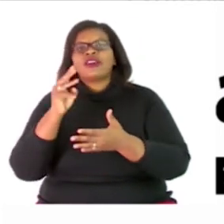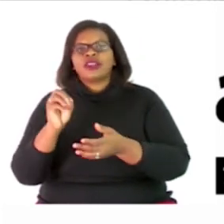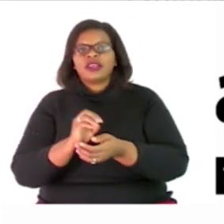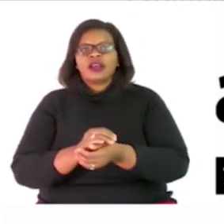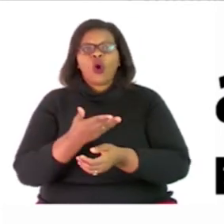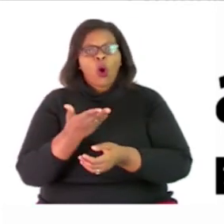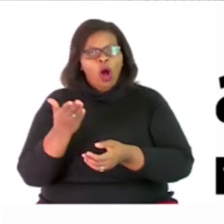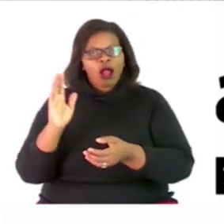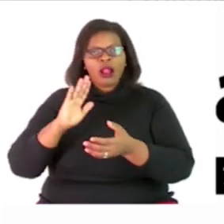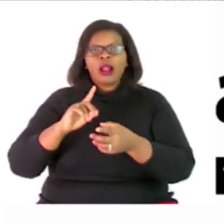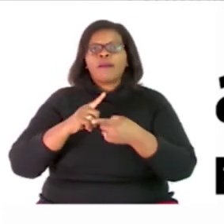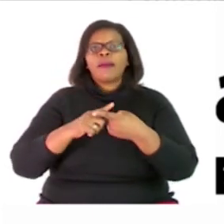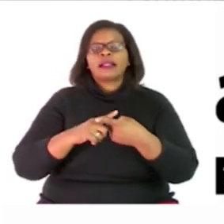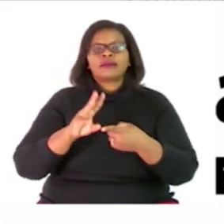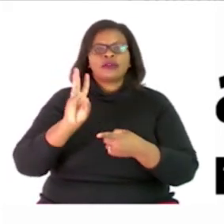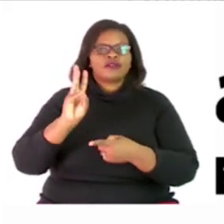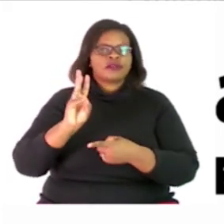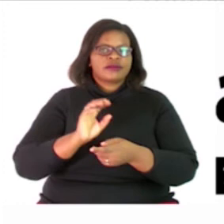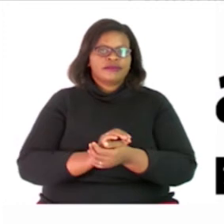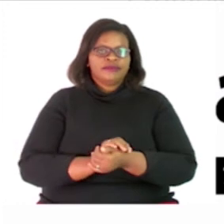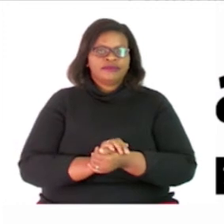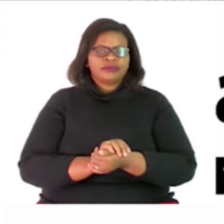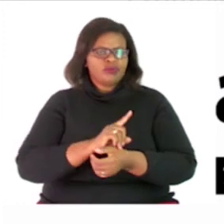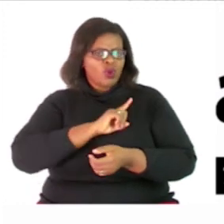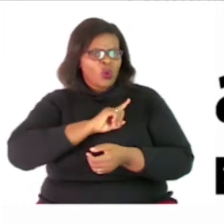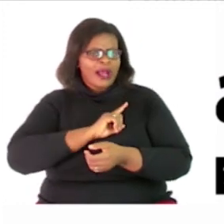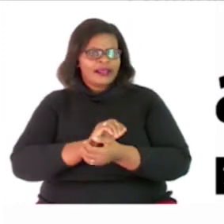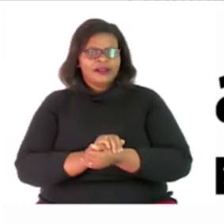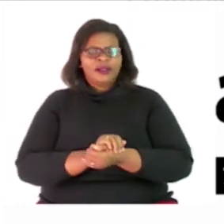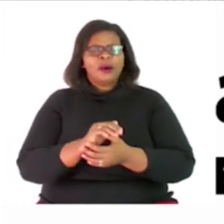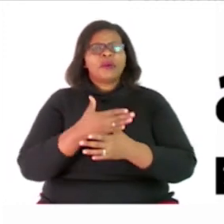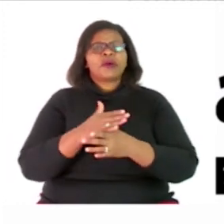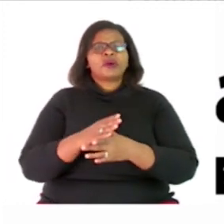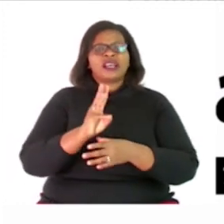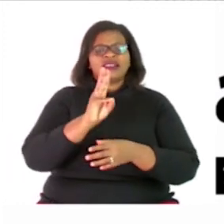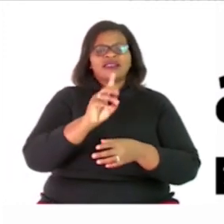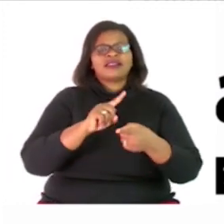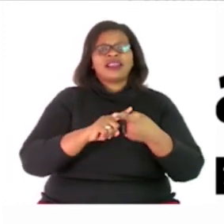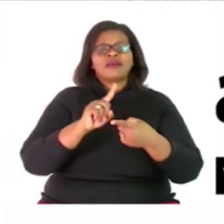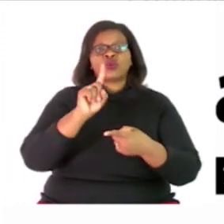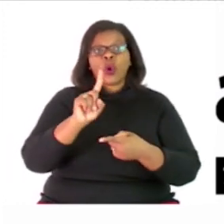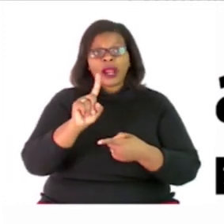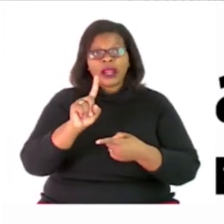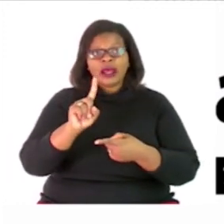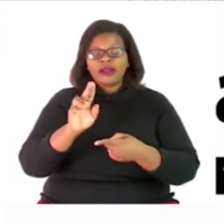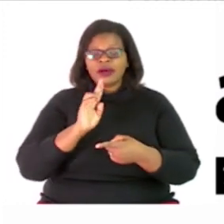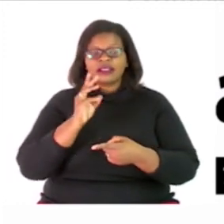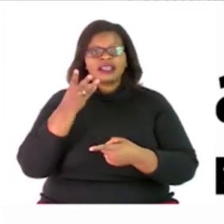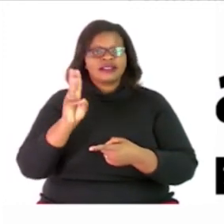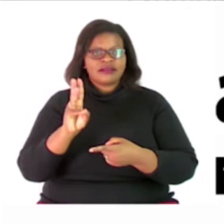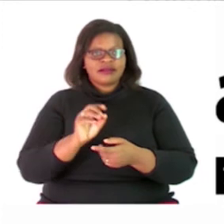all multiples of 6 why because 6 times 1 equals 6